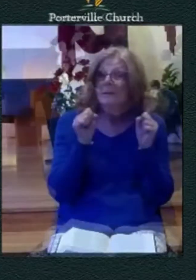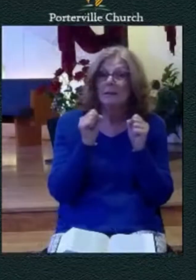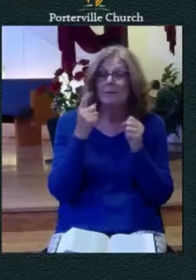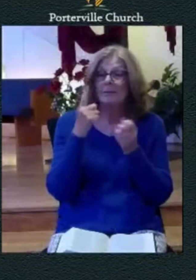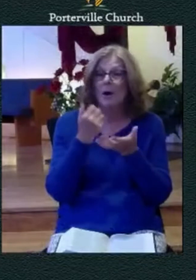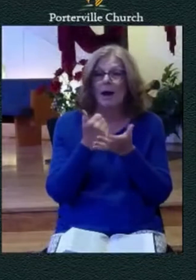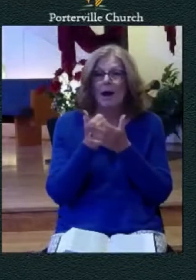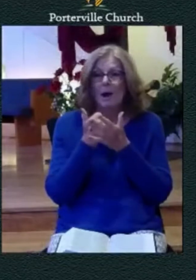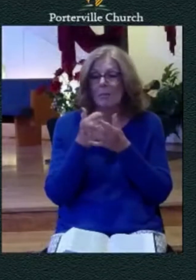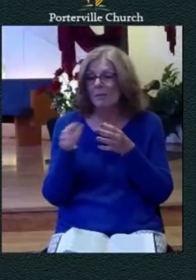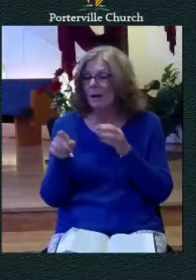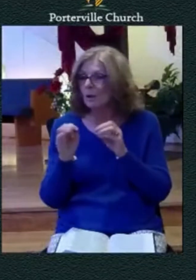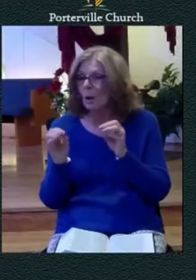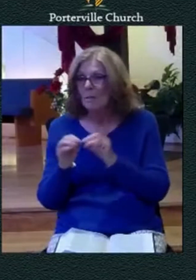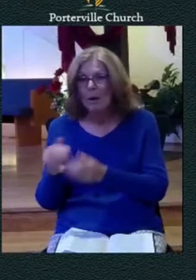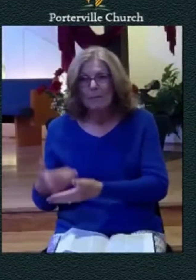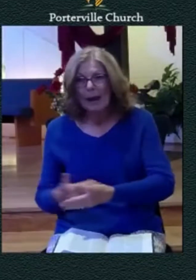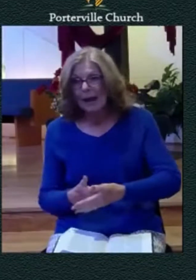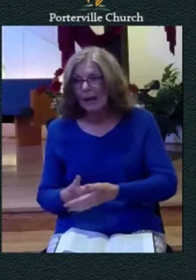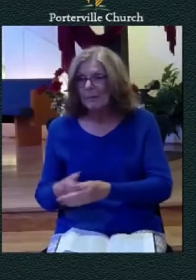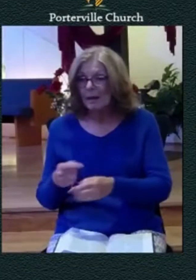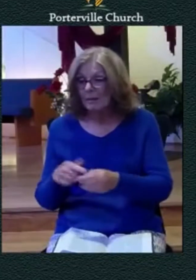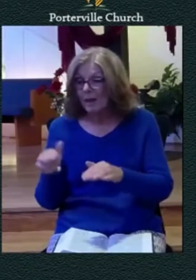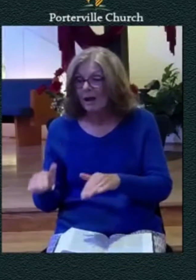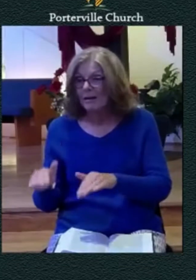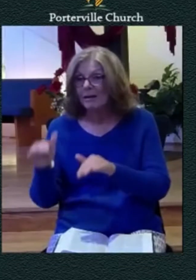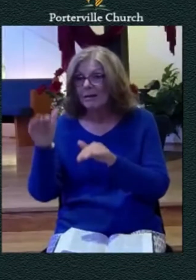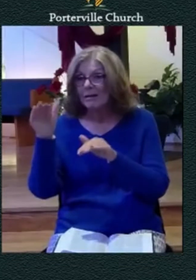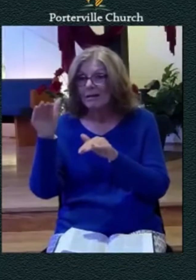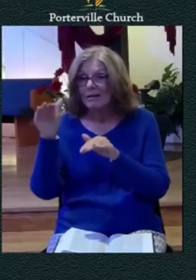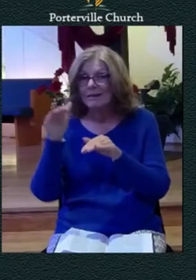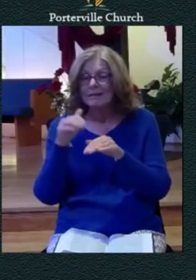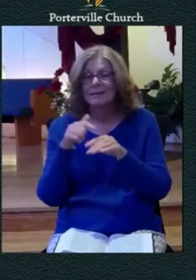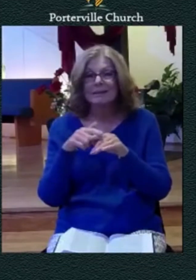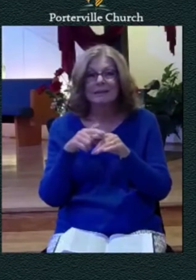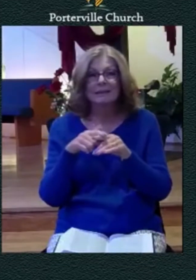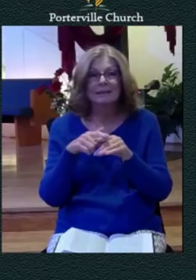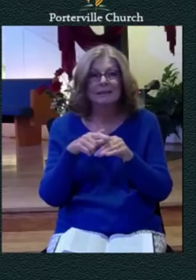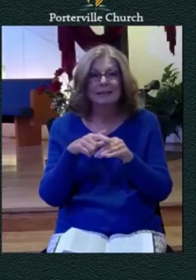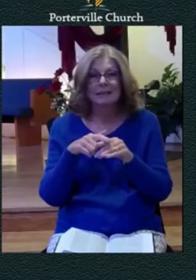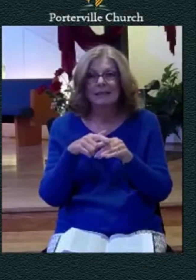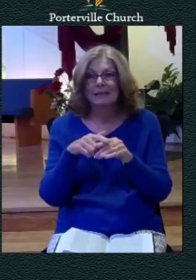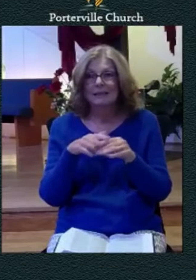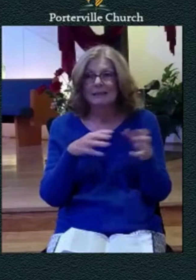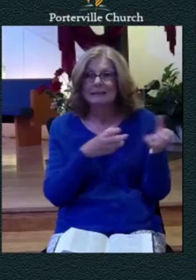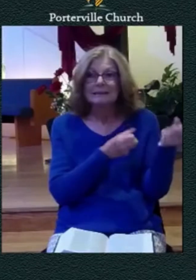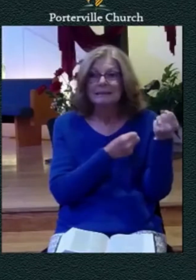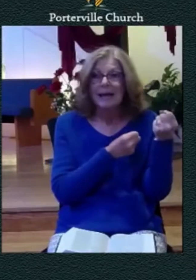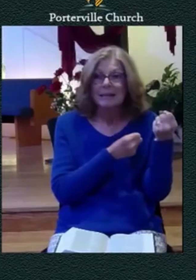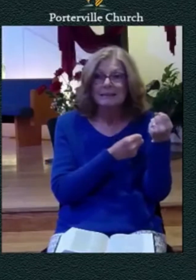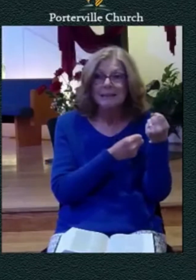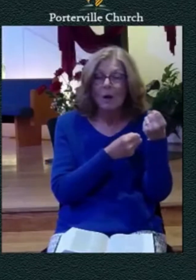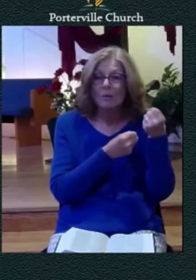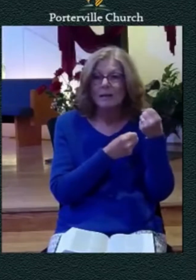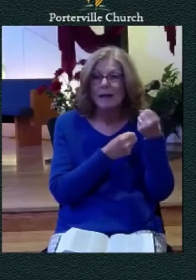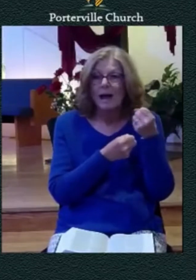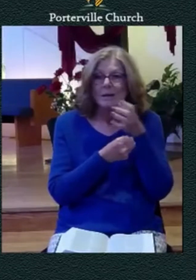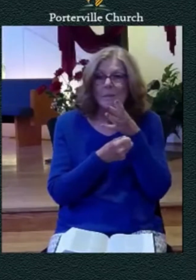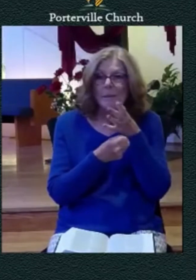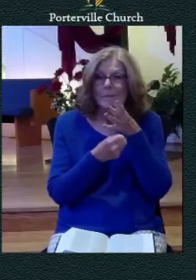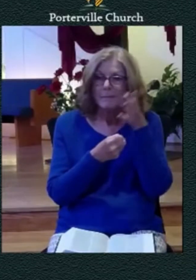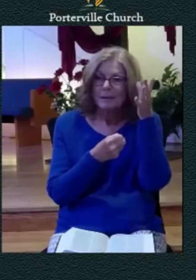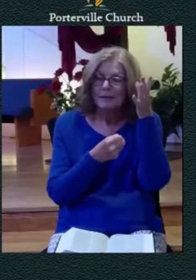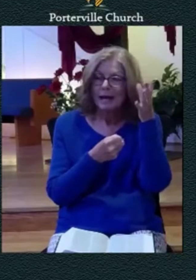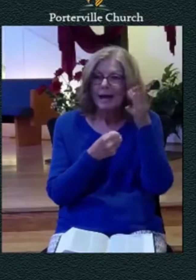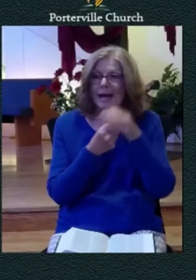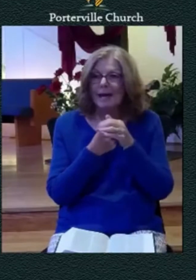grown up standing more on one's own but that place of refuge and and the